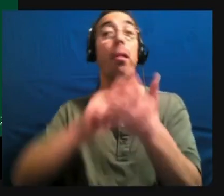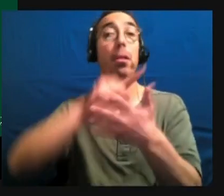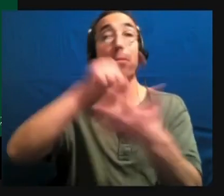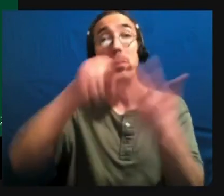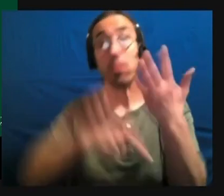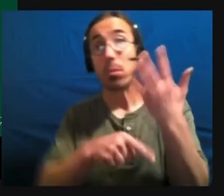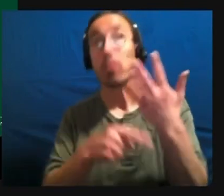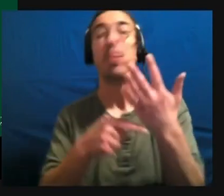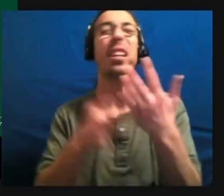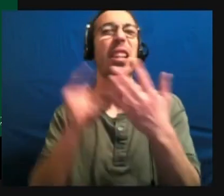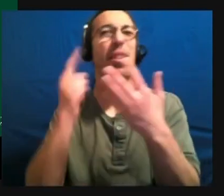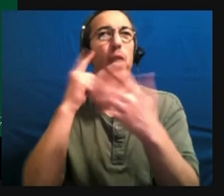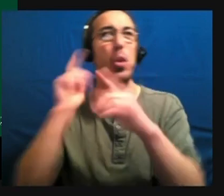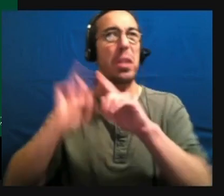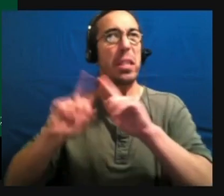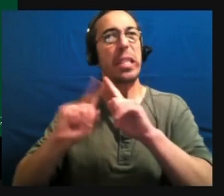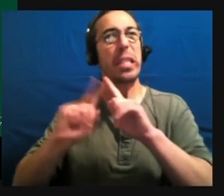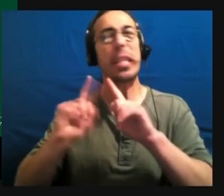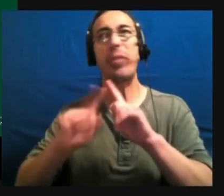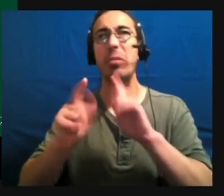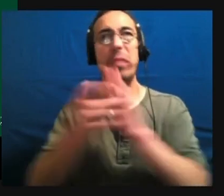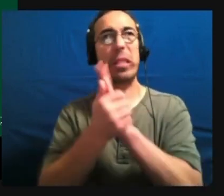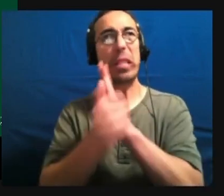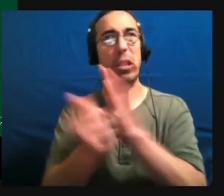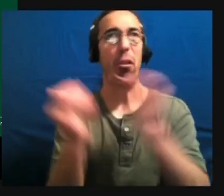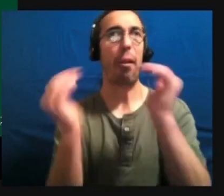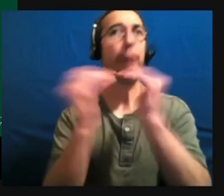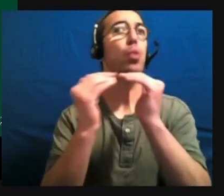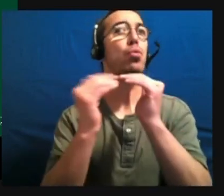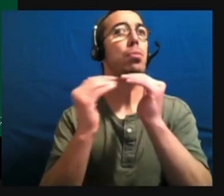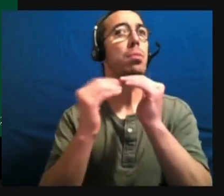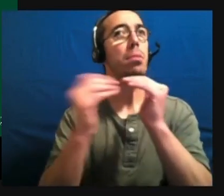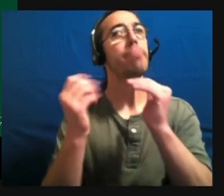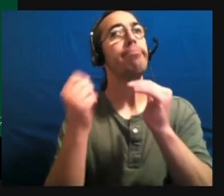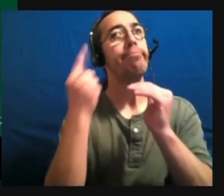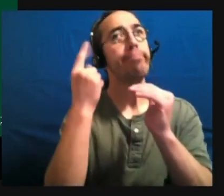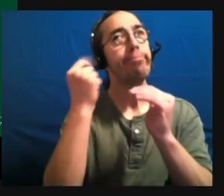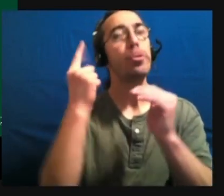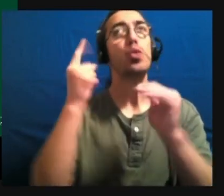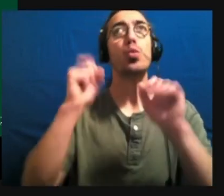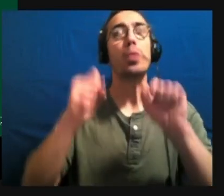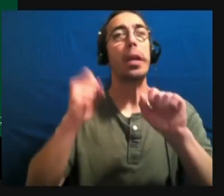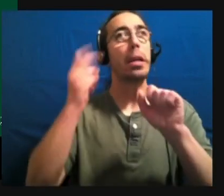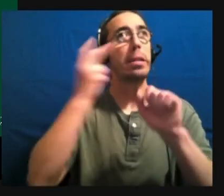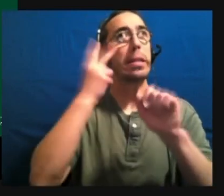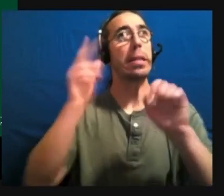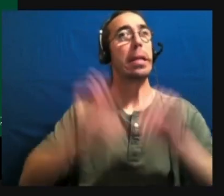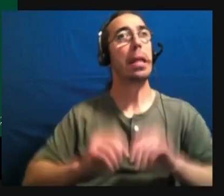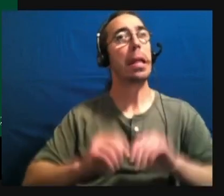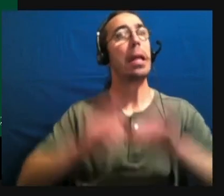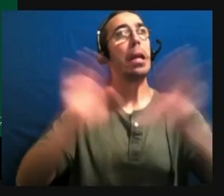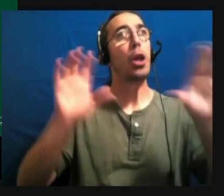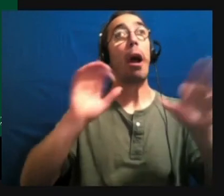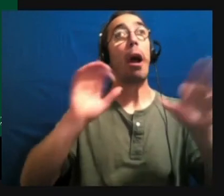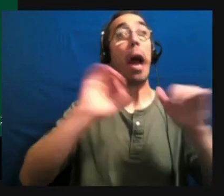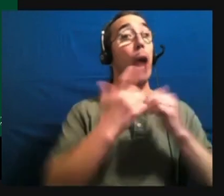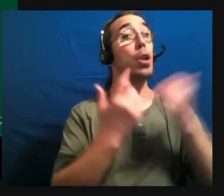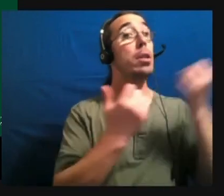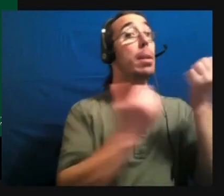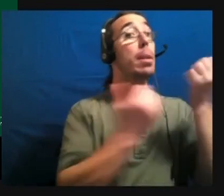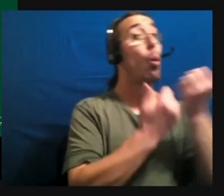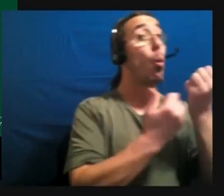different areas, you get a much clearer picture. Of how to support and